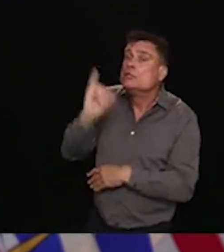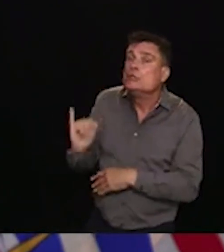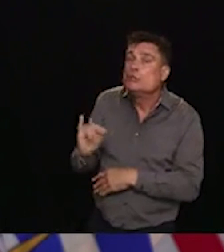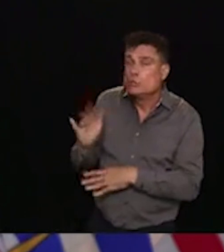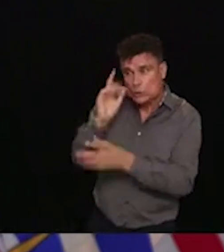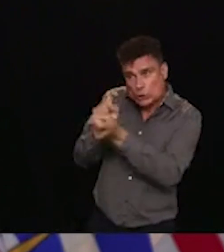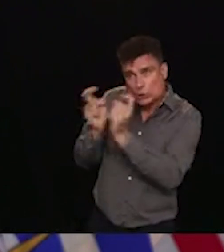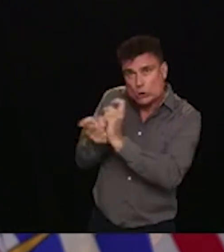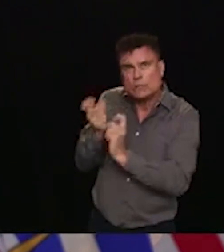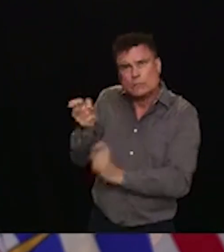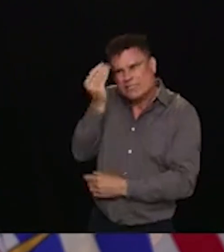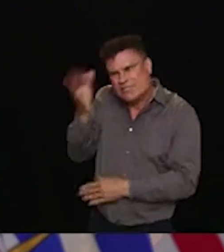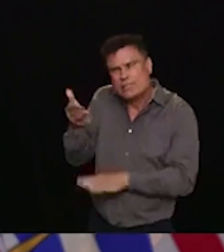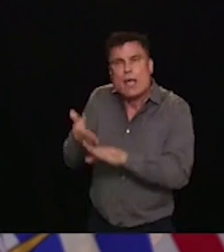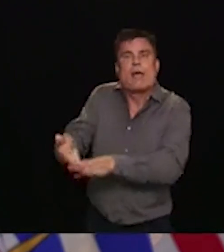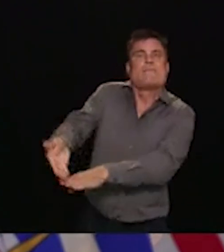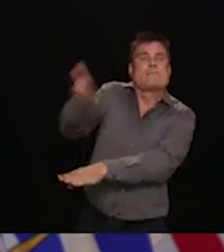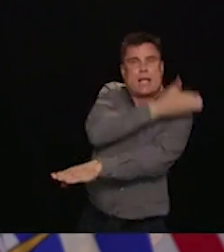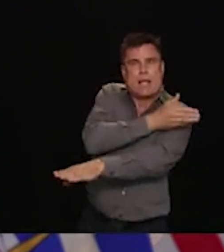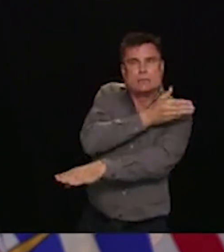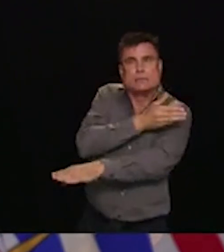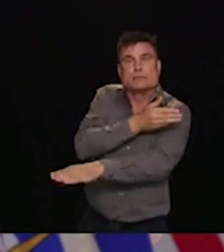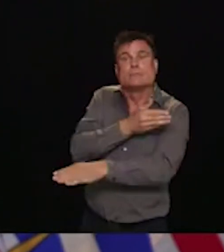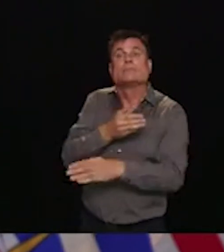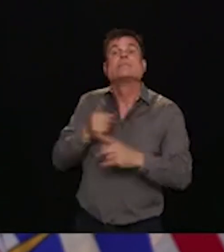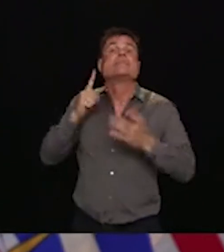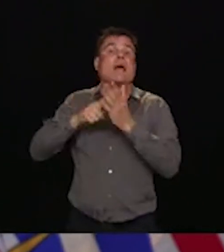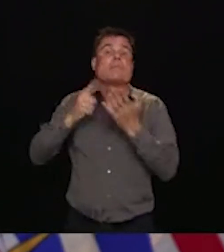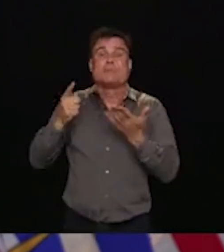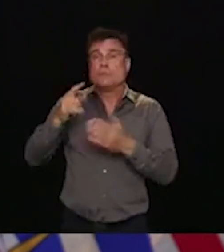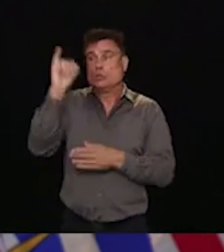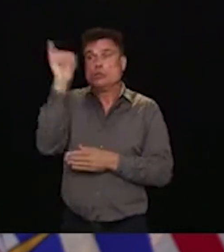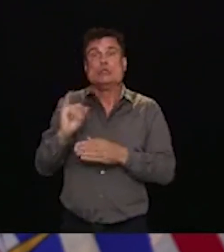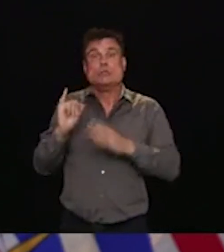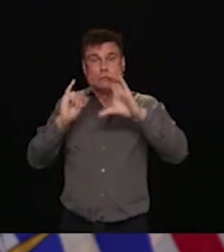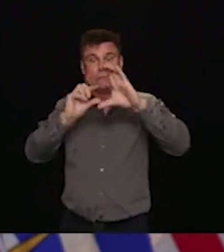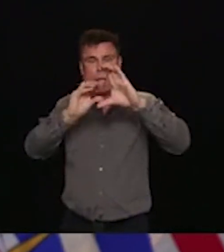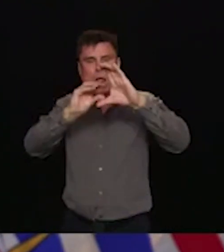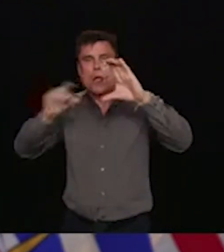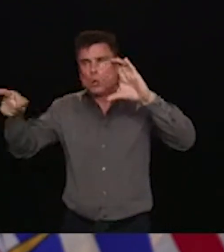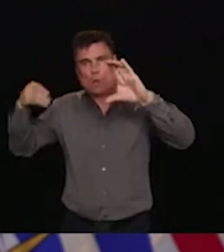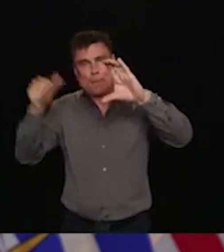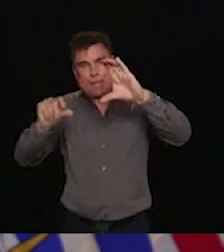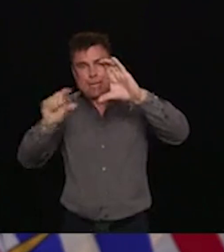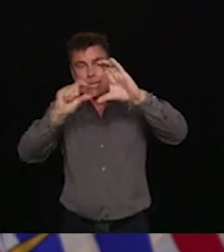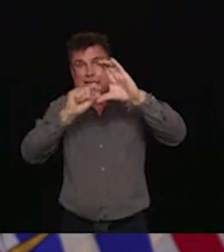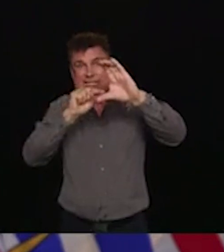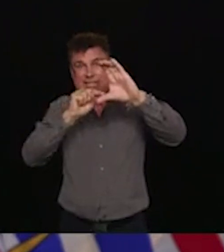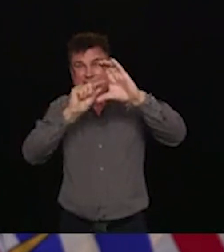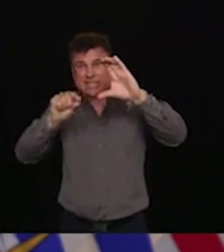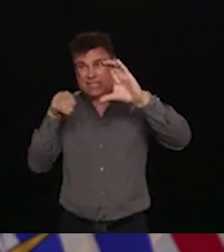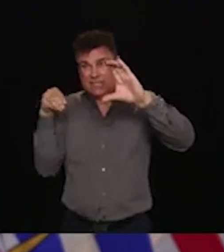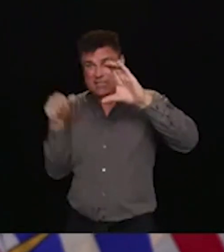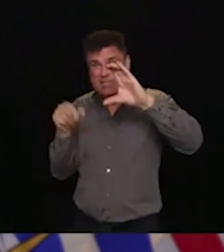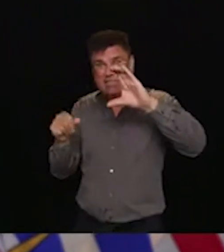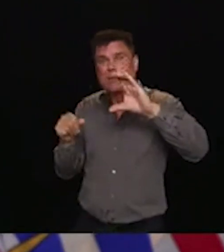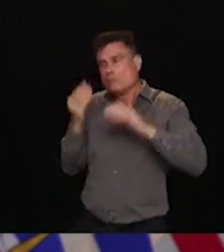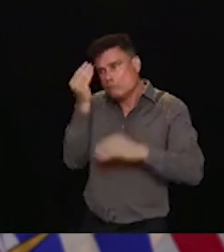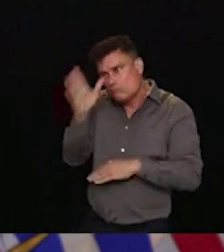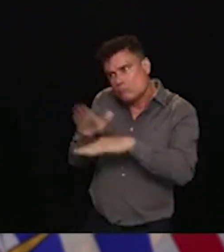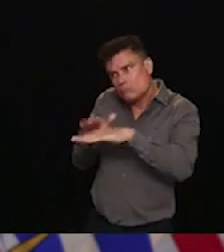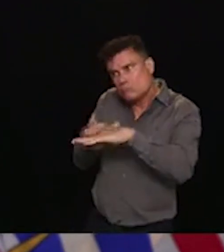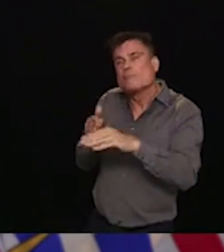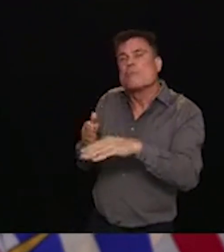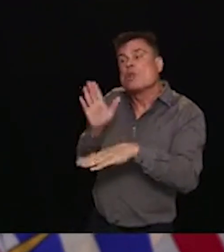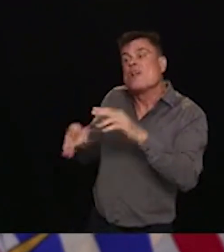so owners can make informed decisions about their own coverage and financial planning. Today, owners may only